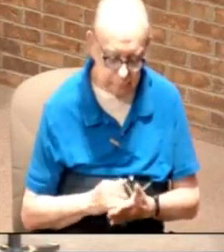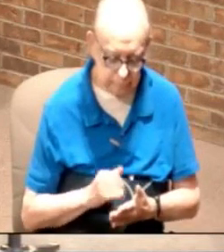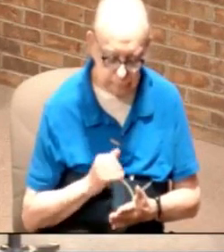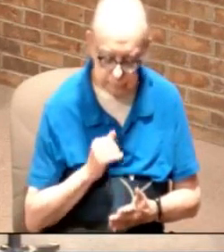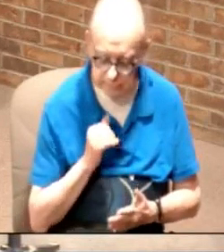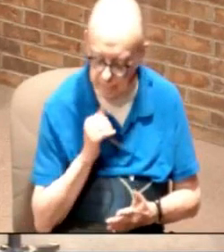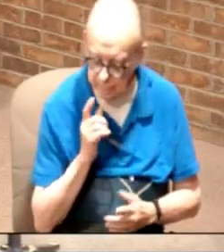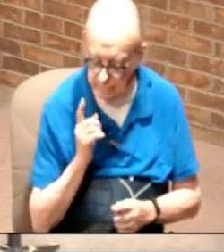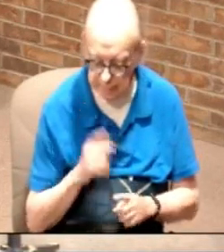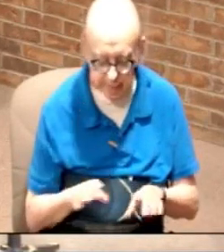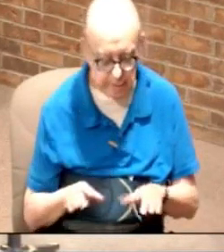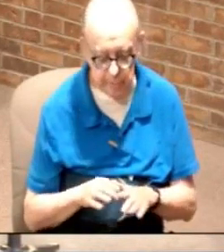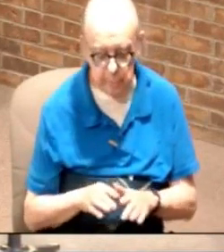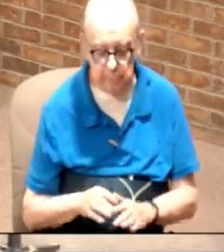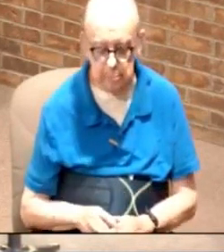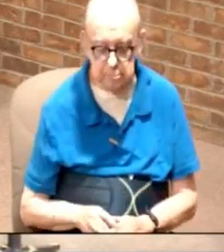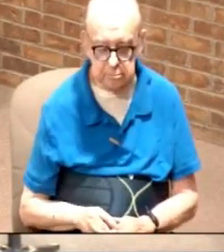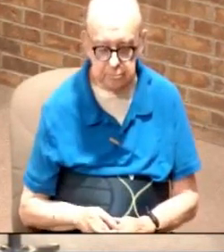not going to be able to do